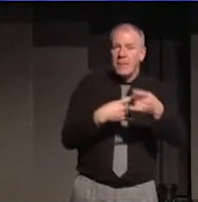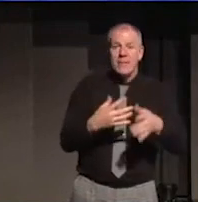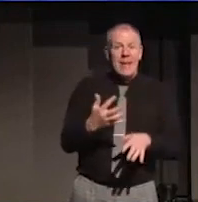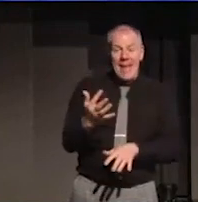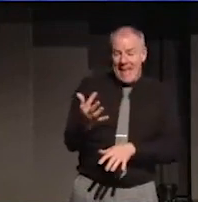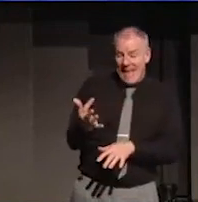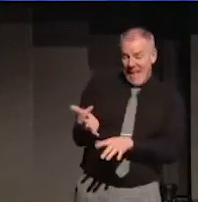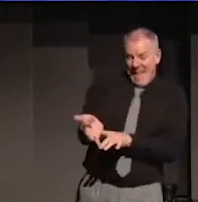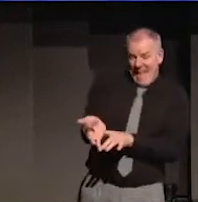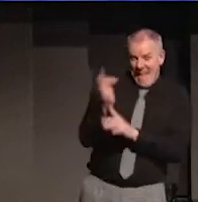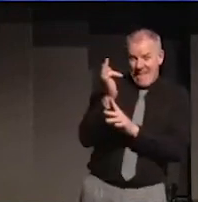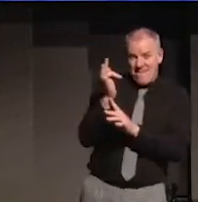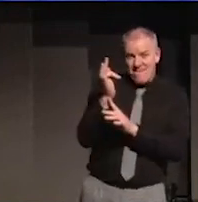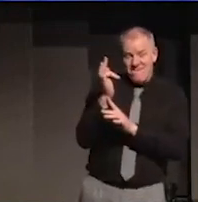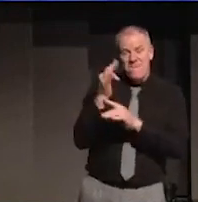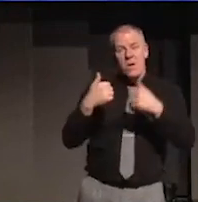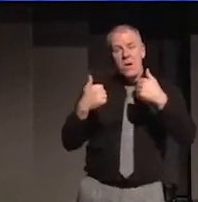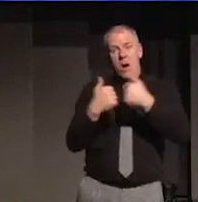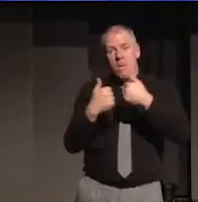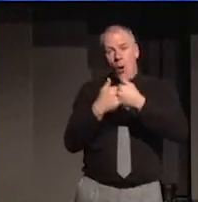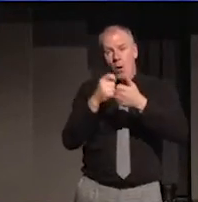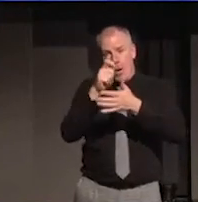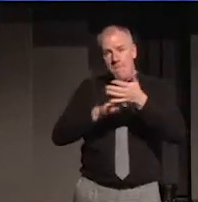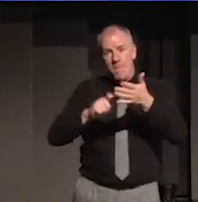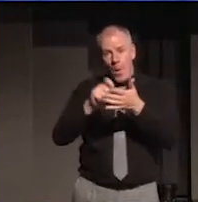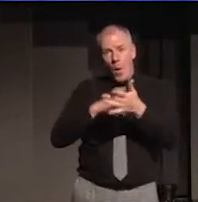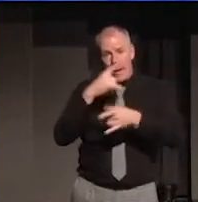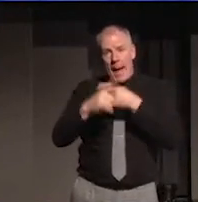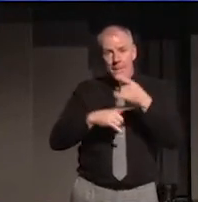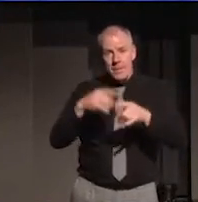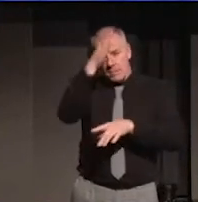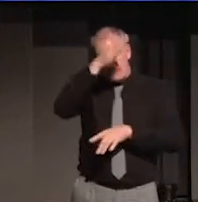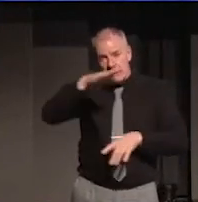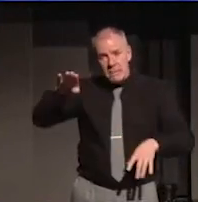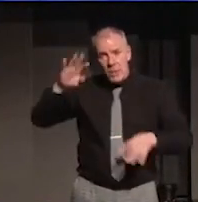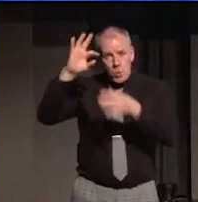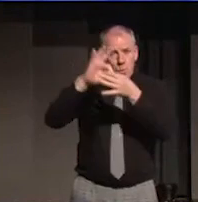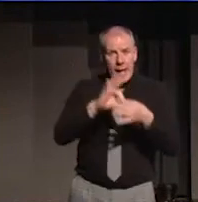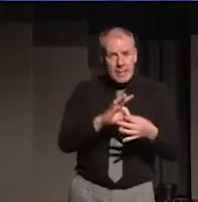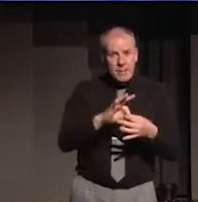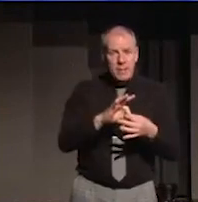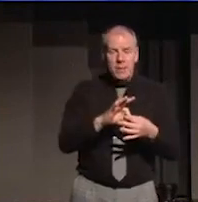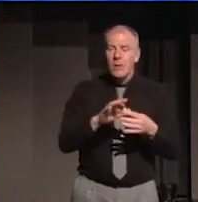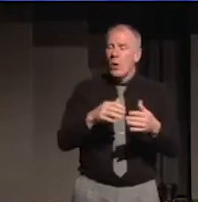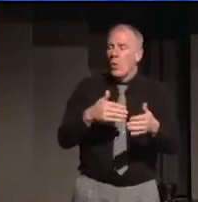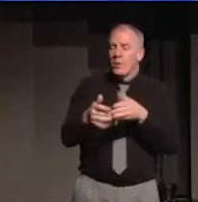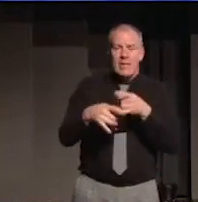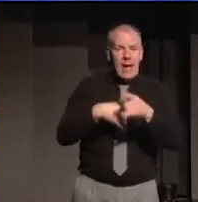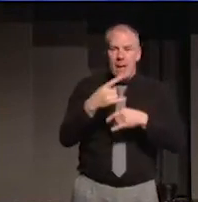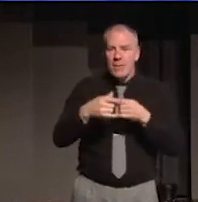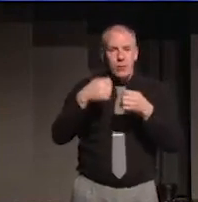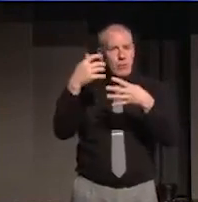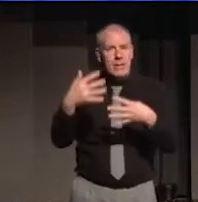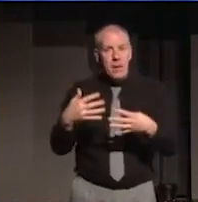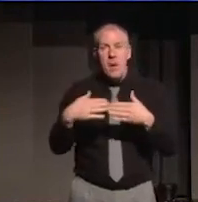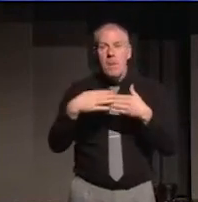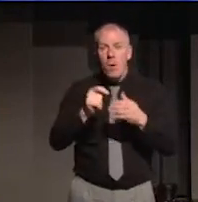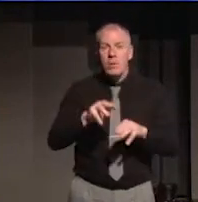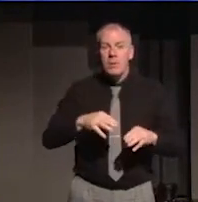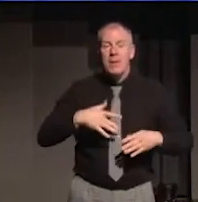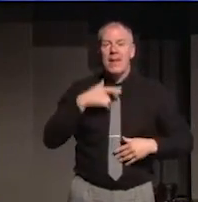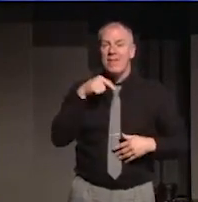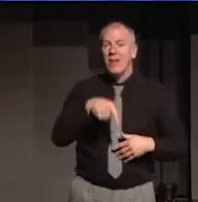it's a big if, if a border poll takes place, and more importantly, no matter how it turns out, most people living here